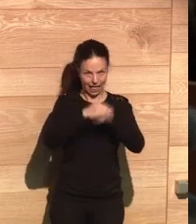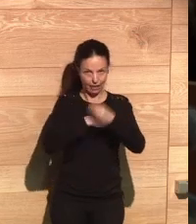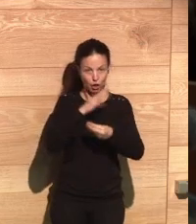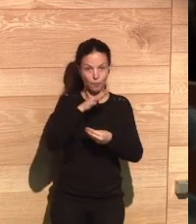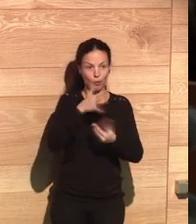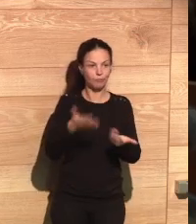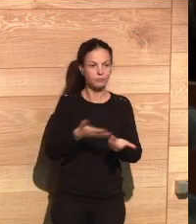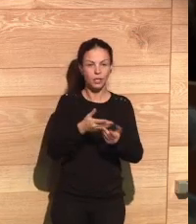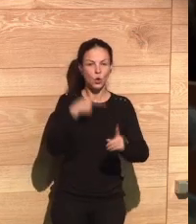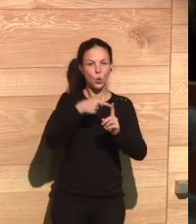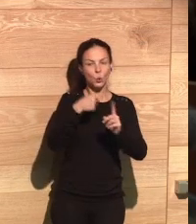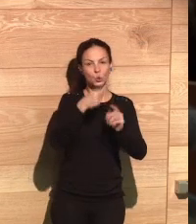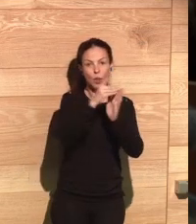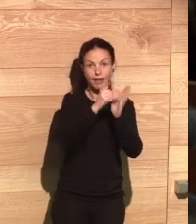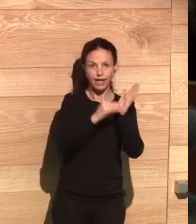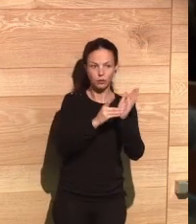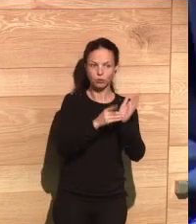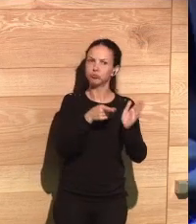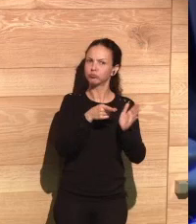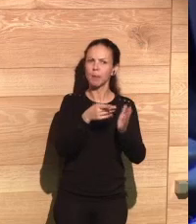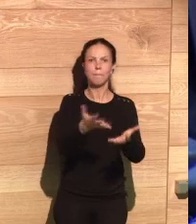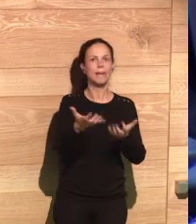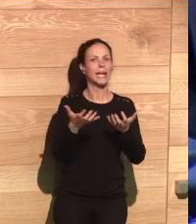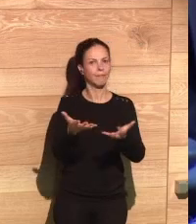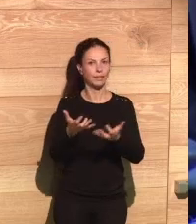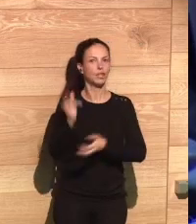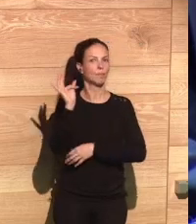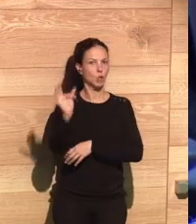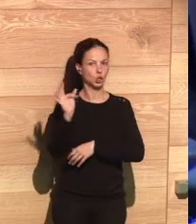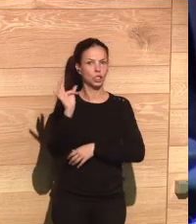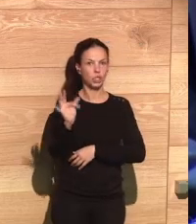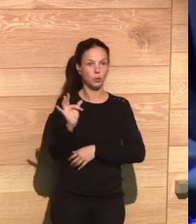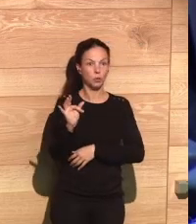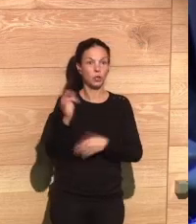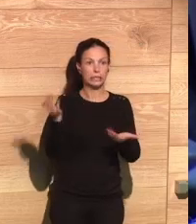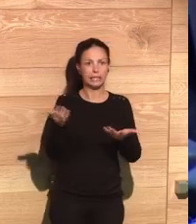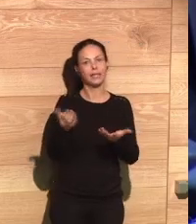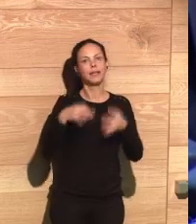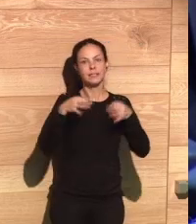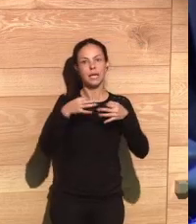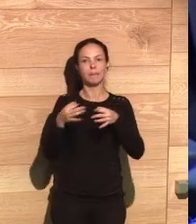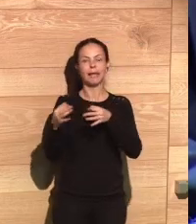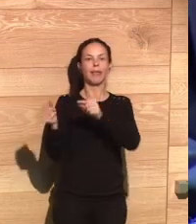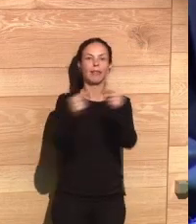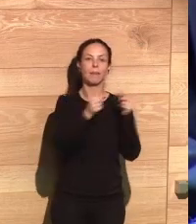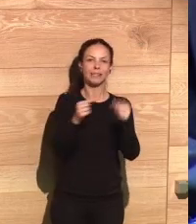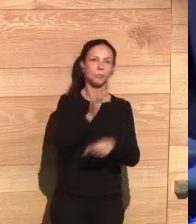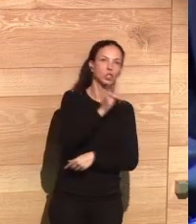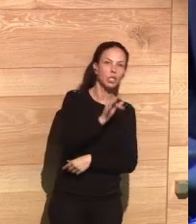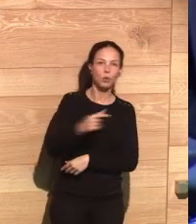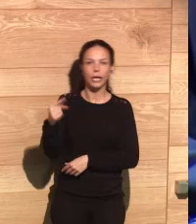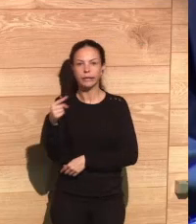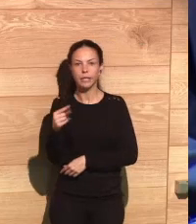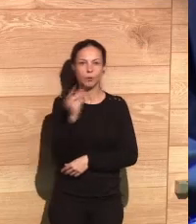to walk this path, at least, because the use of data is also very beneficial. And we are always